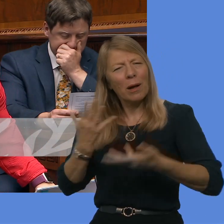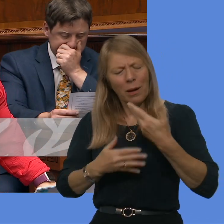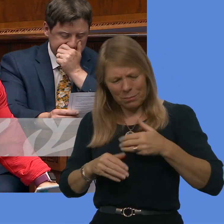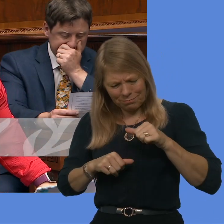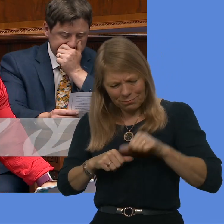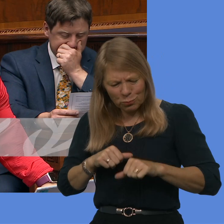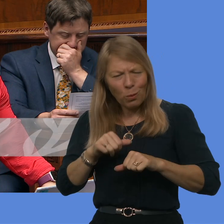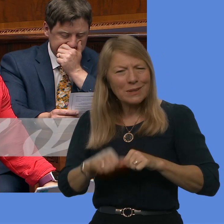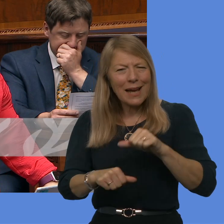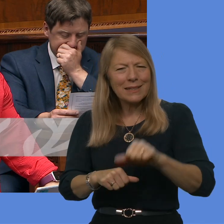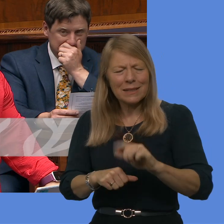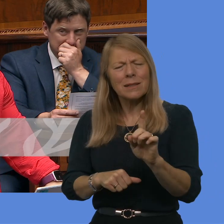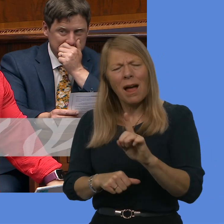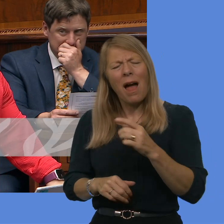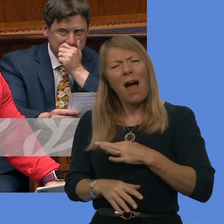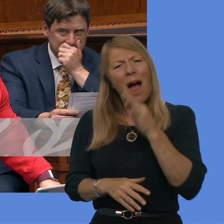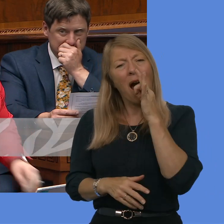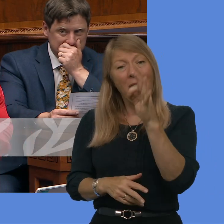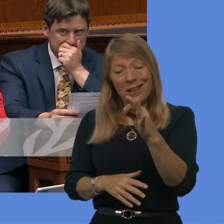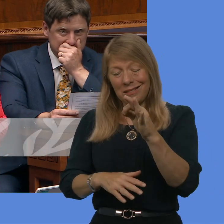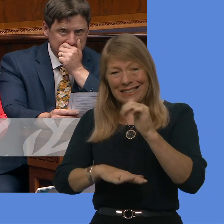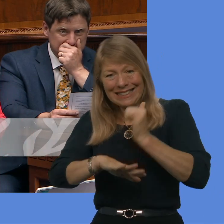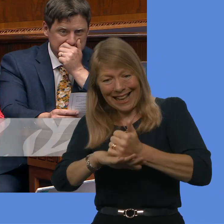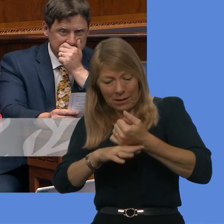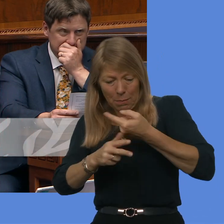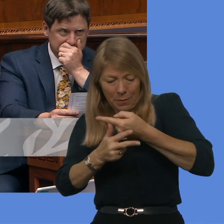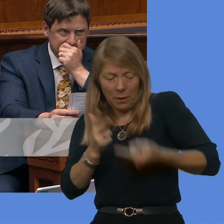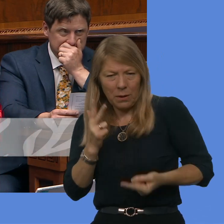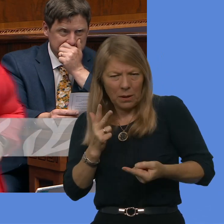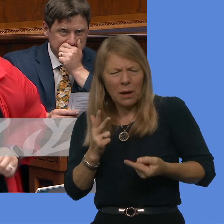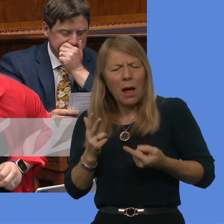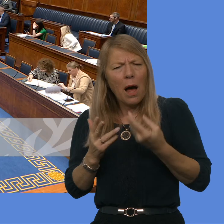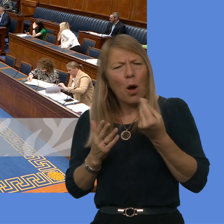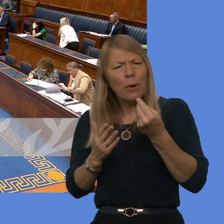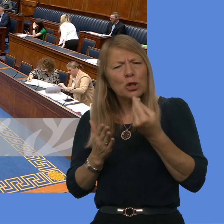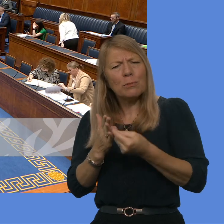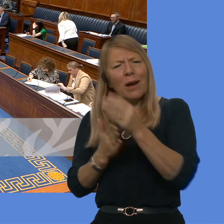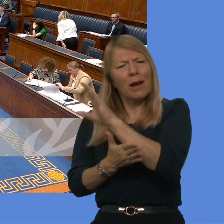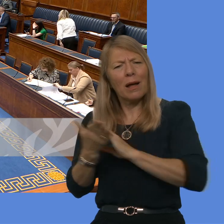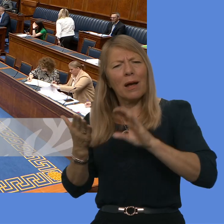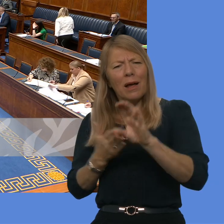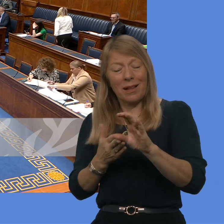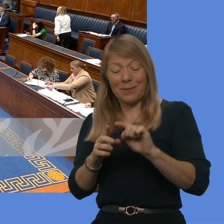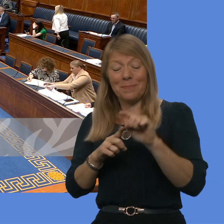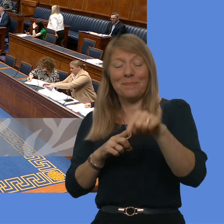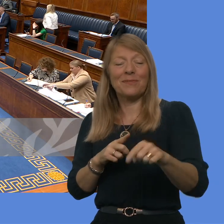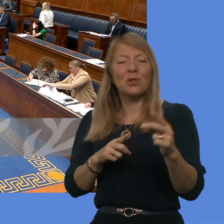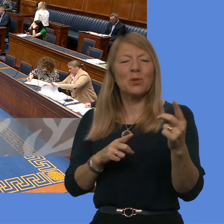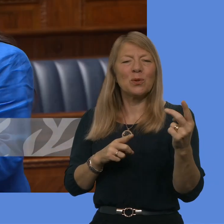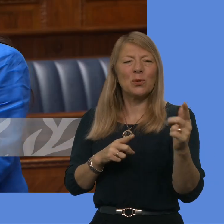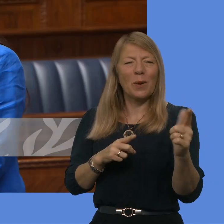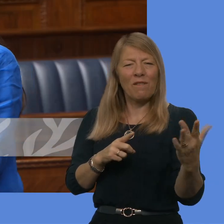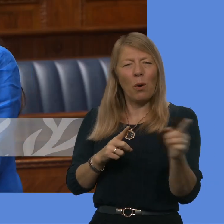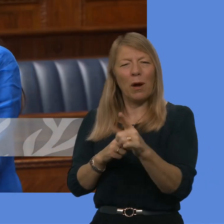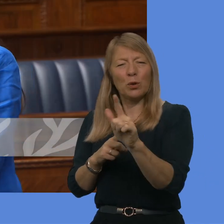budget has been set aside for the financial year 24-25, please. Thank you. The public